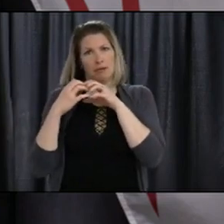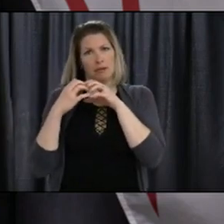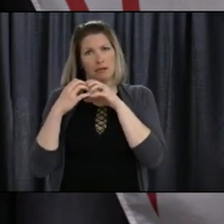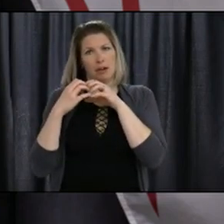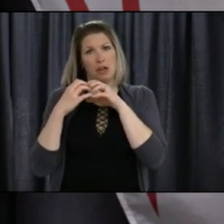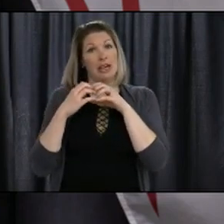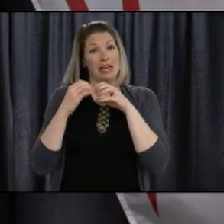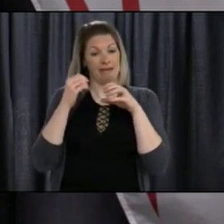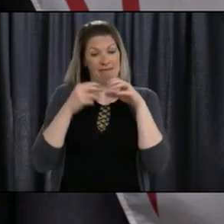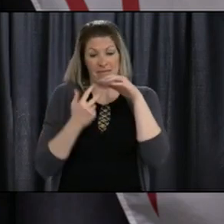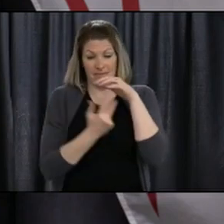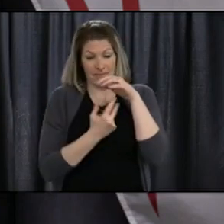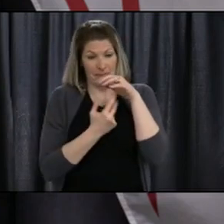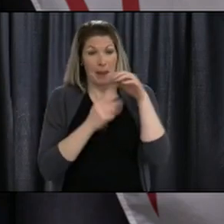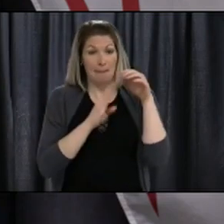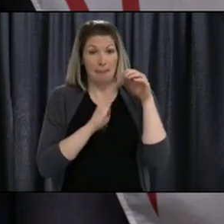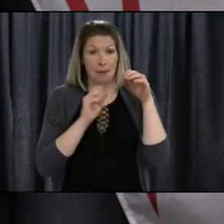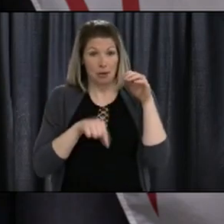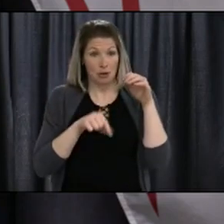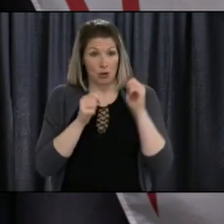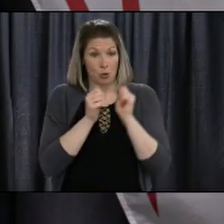bubble, and that would be okay.